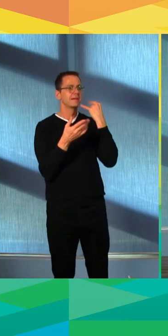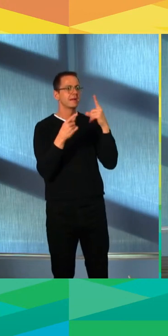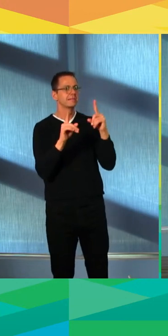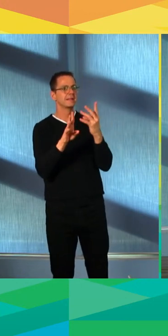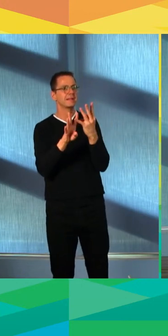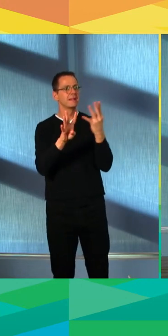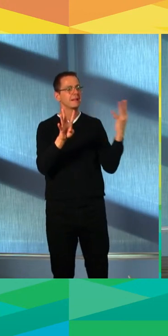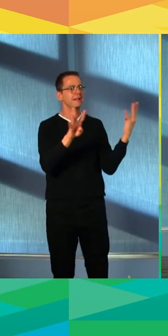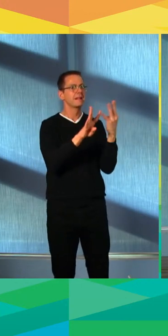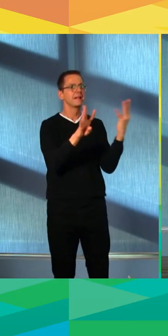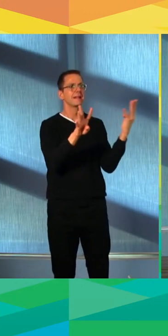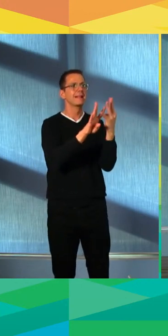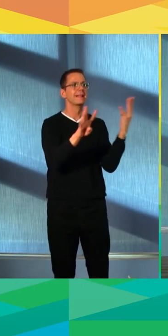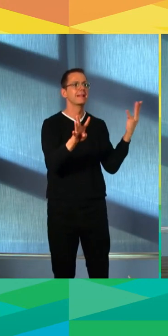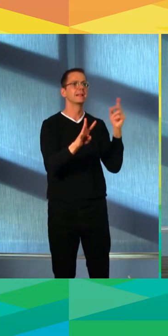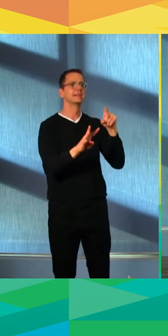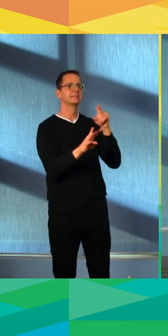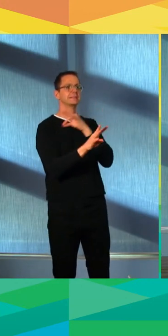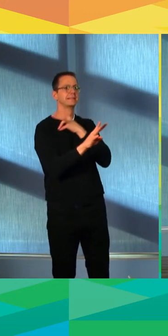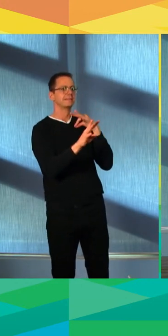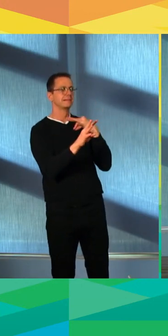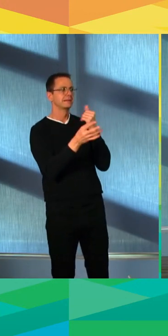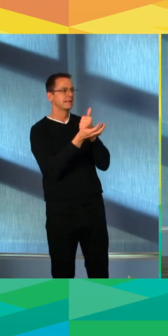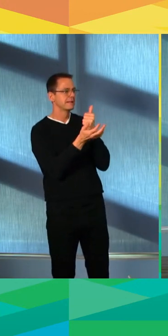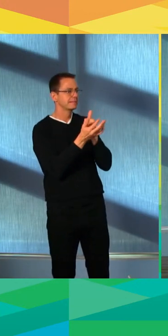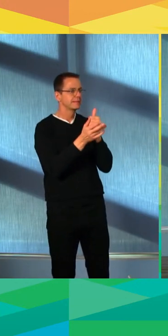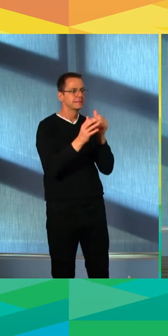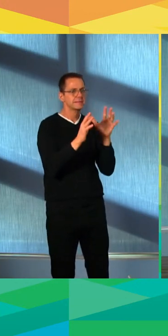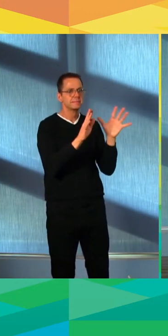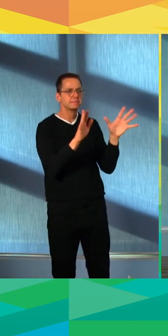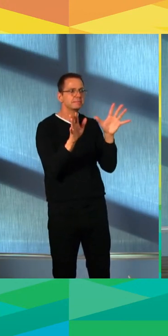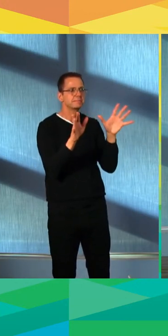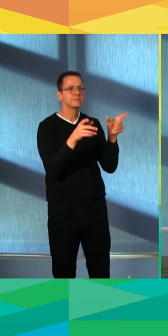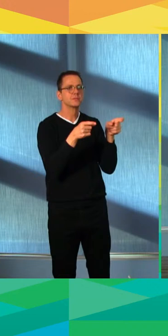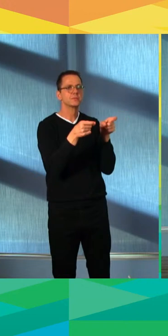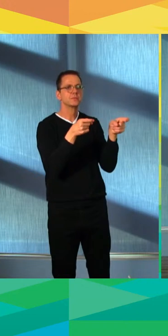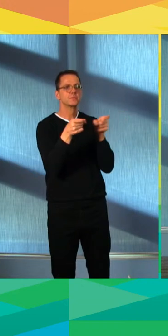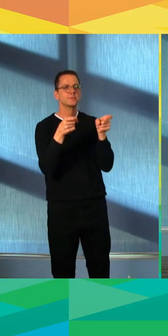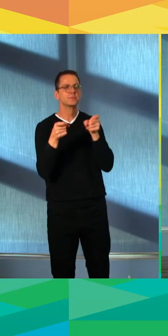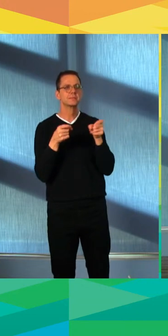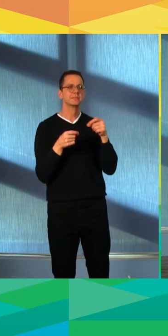the staffing costs for the Expo Centre to support this activity.